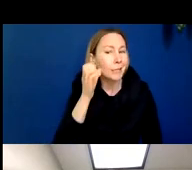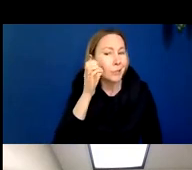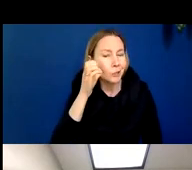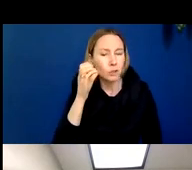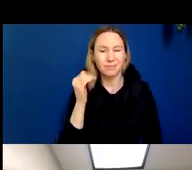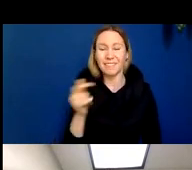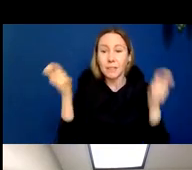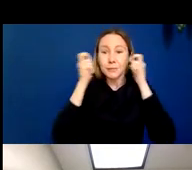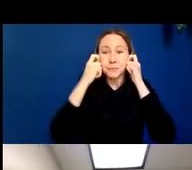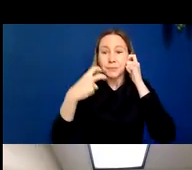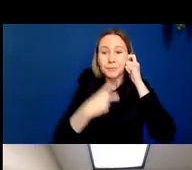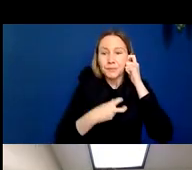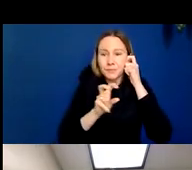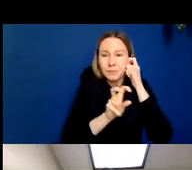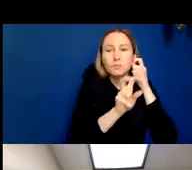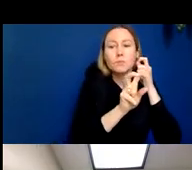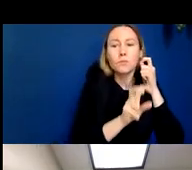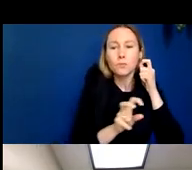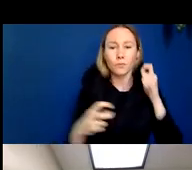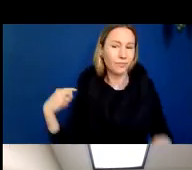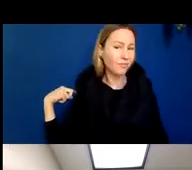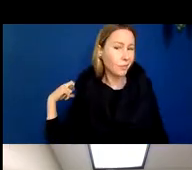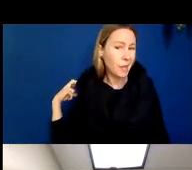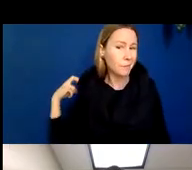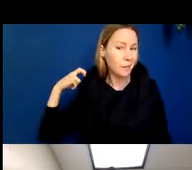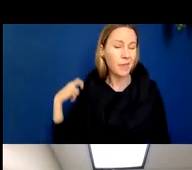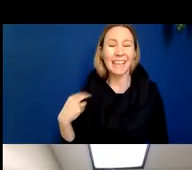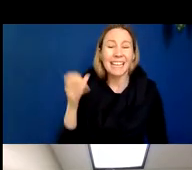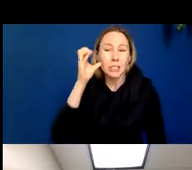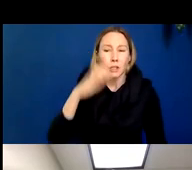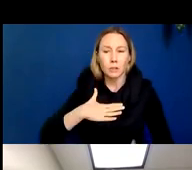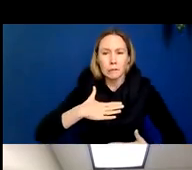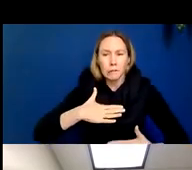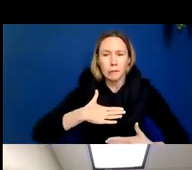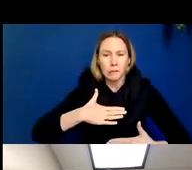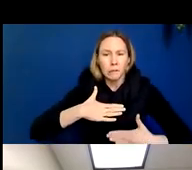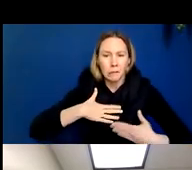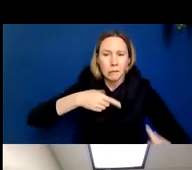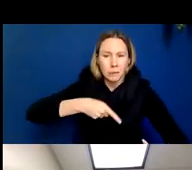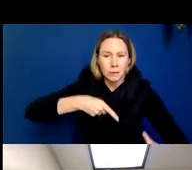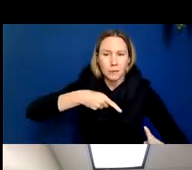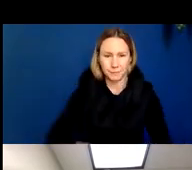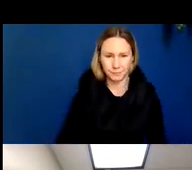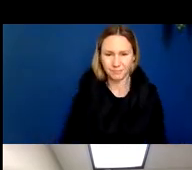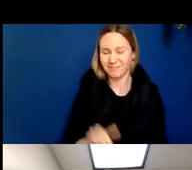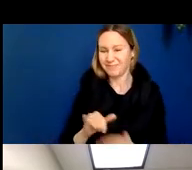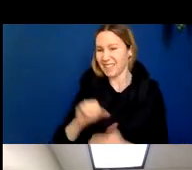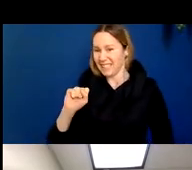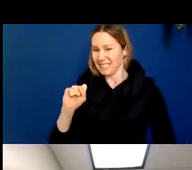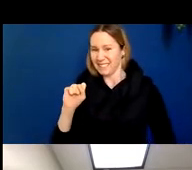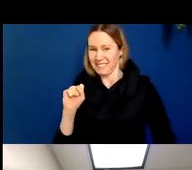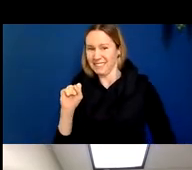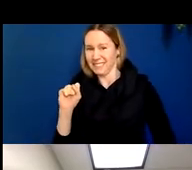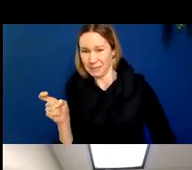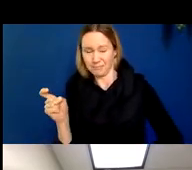hear wheezing. These are more objective manifestations of this disease process. When we see this constellation of signs and symptoms come together,